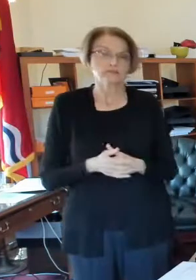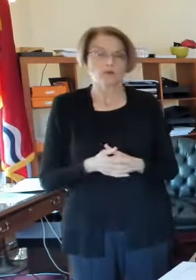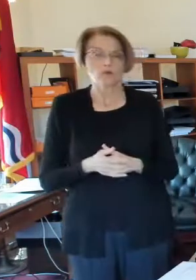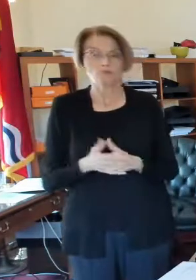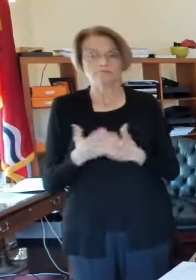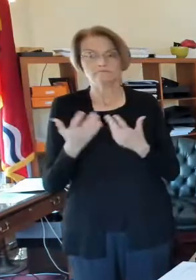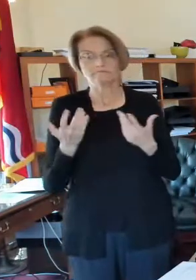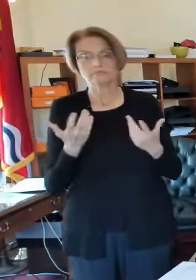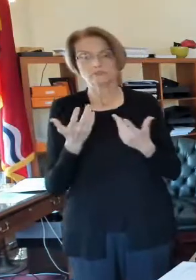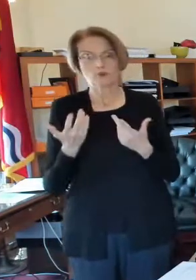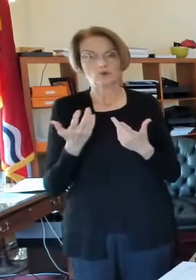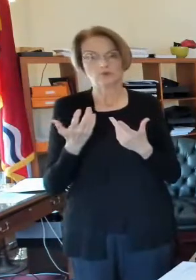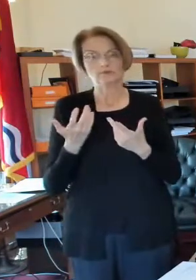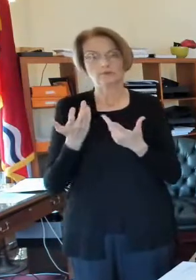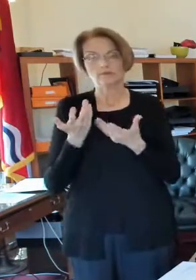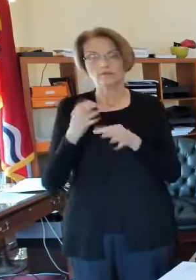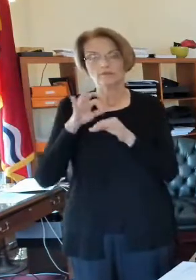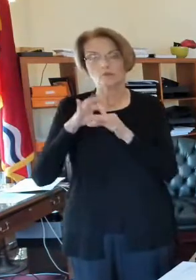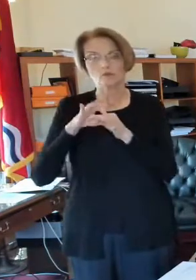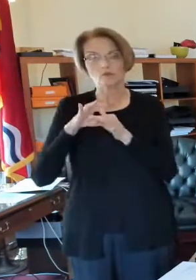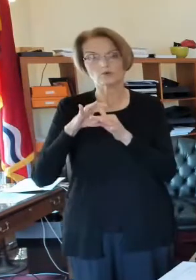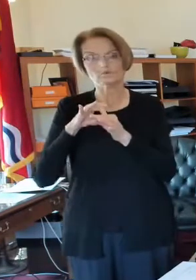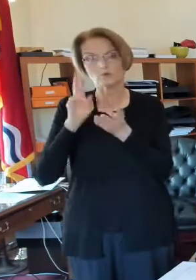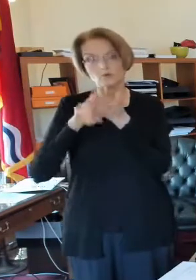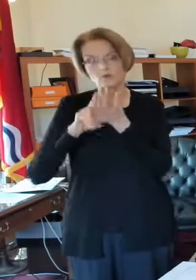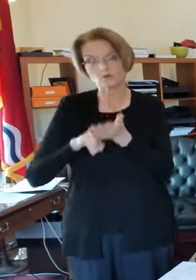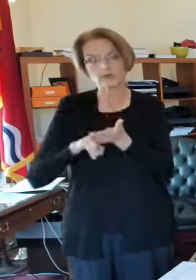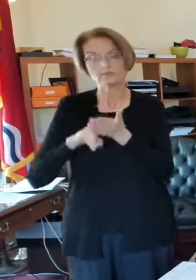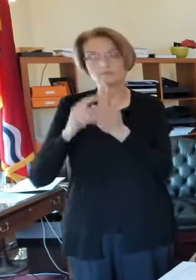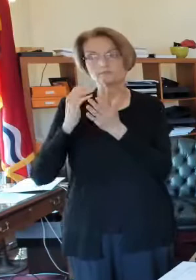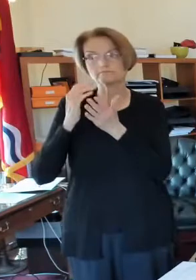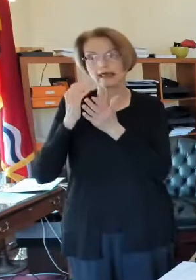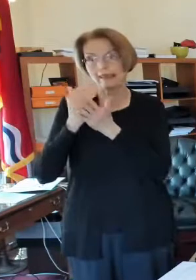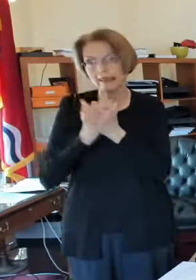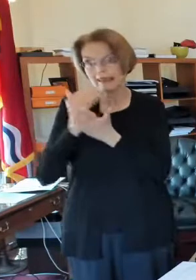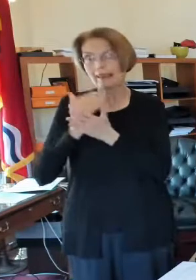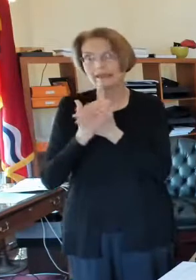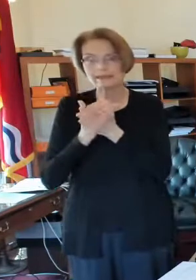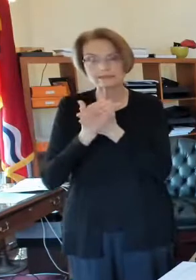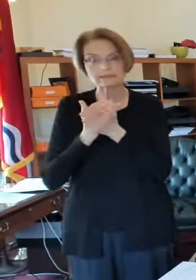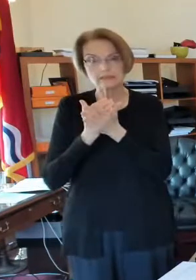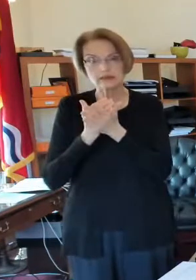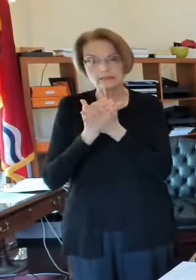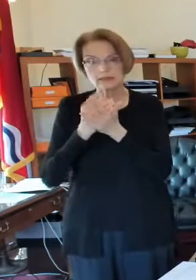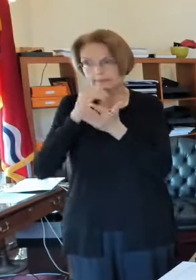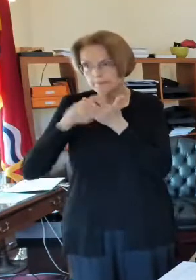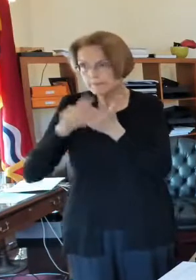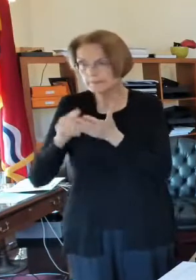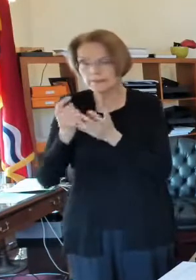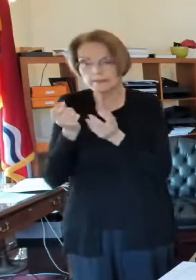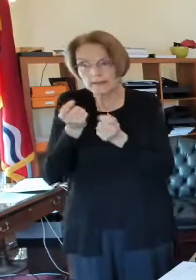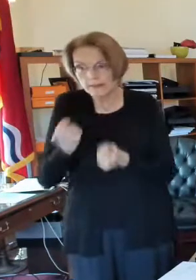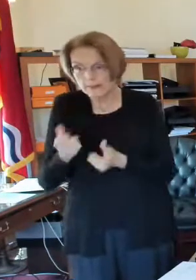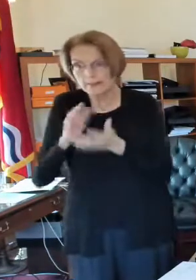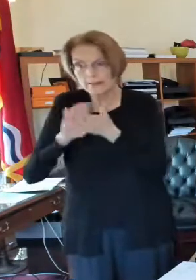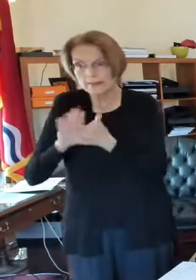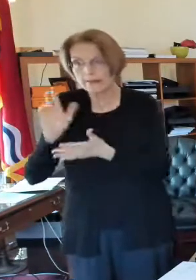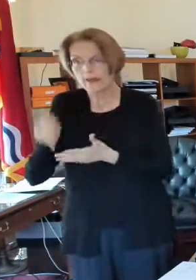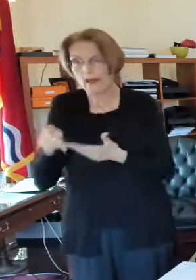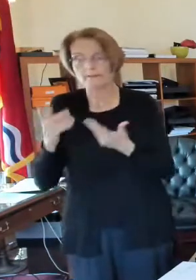those voter registrations are cleaned up, and you certainly don't want to do it too soon. So